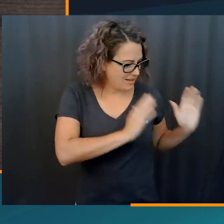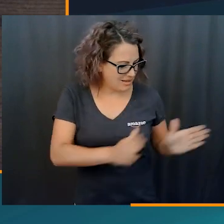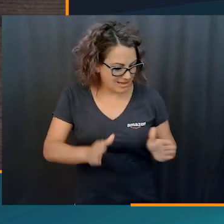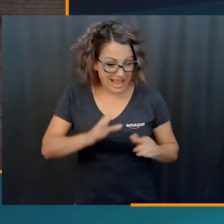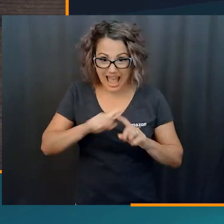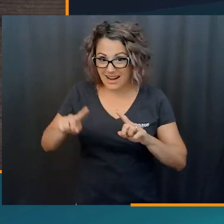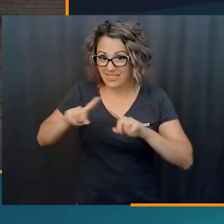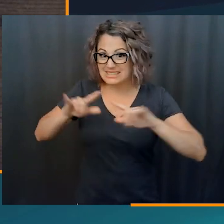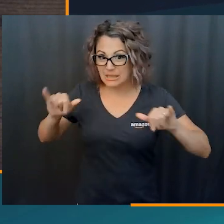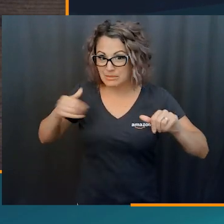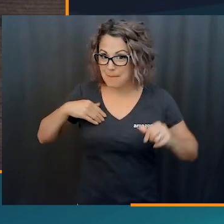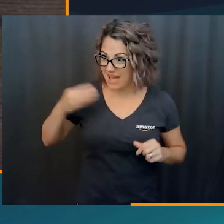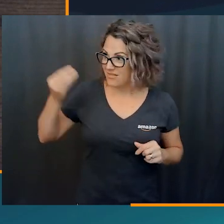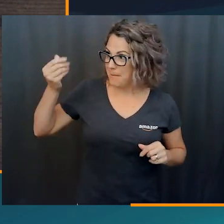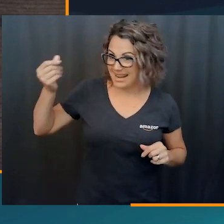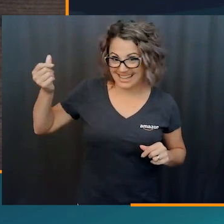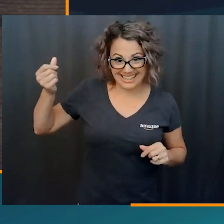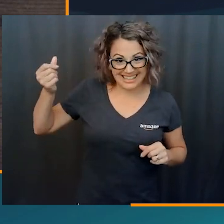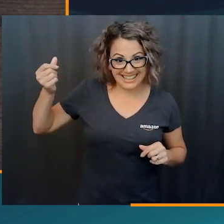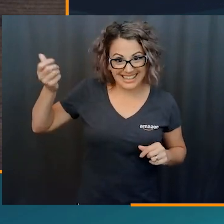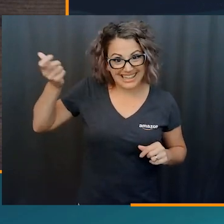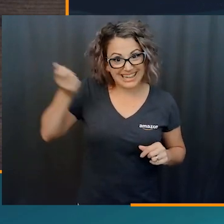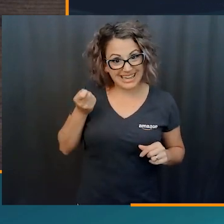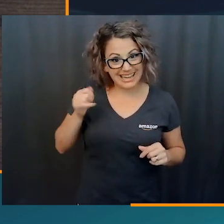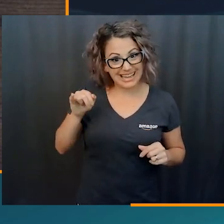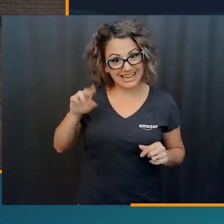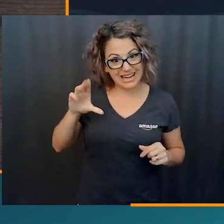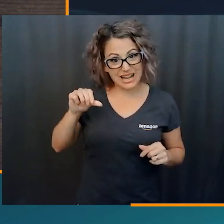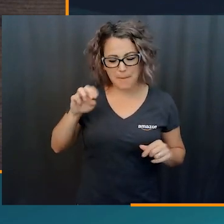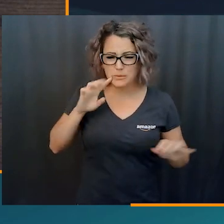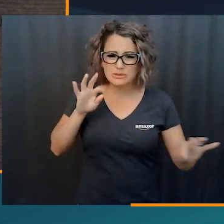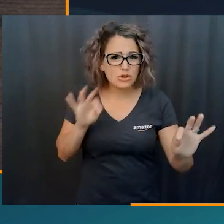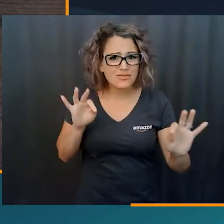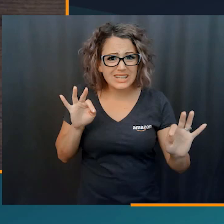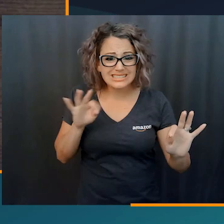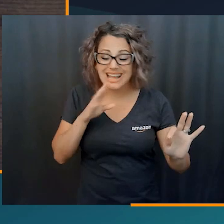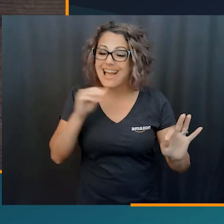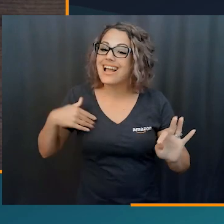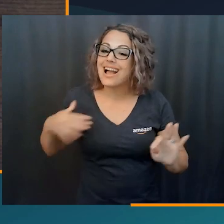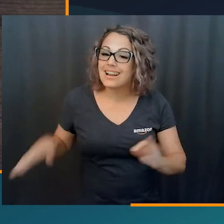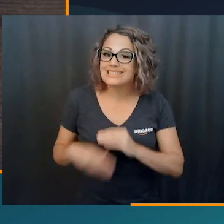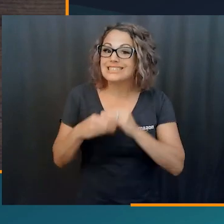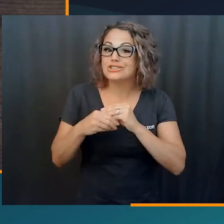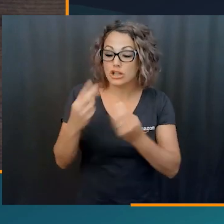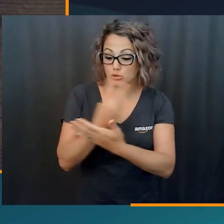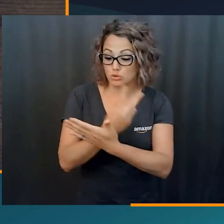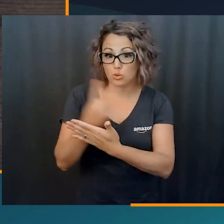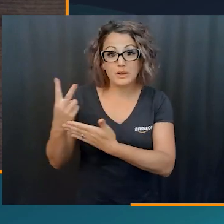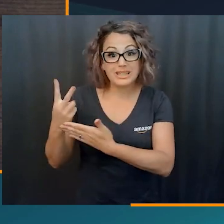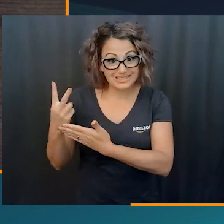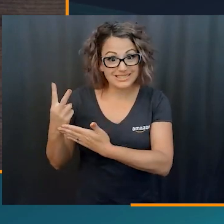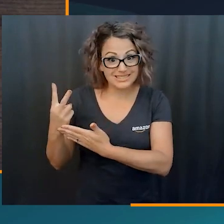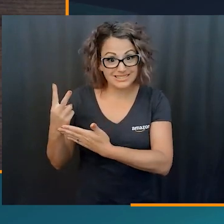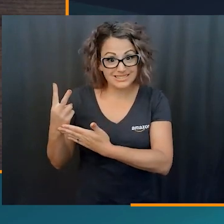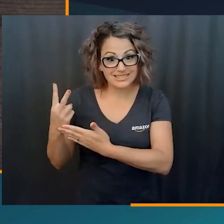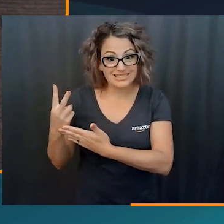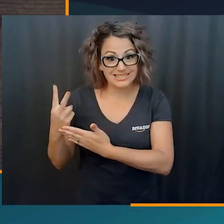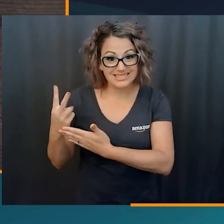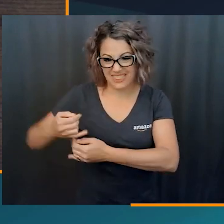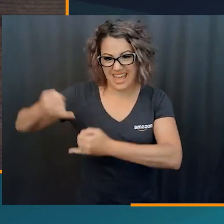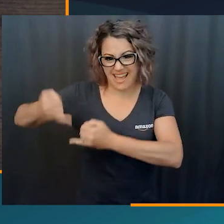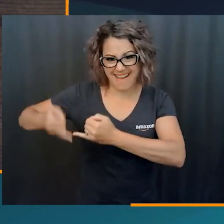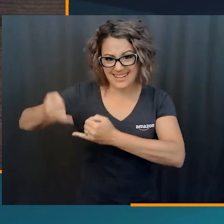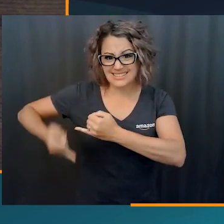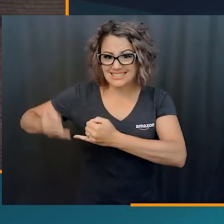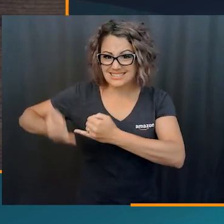and be able to spend that time and kind of get life in order while also having my income come in was, was perfect. Um, um, I also got an additional two